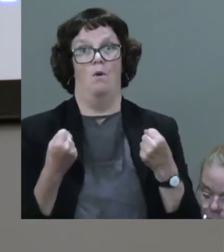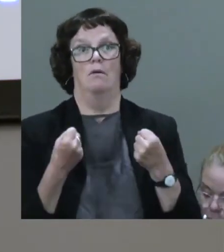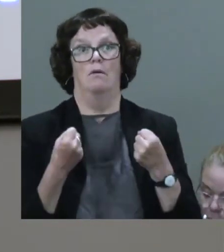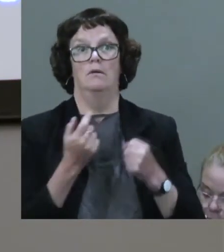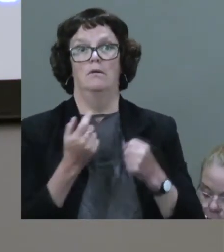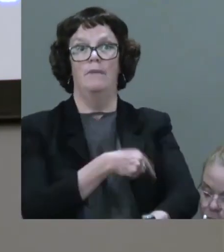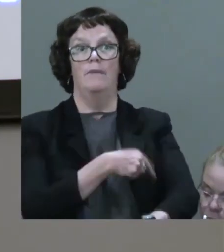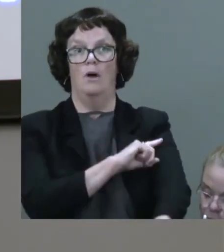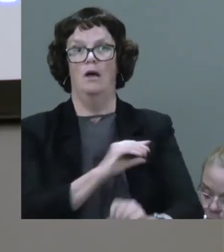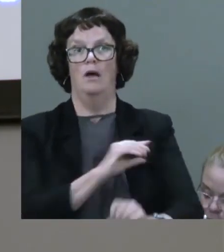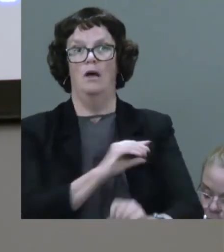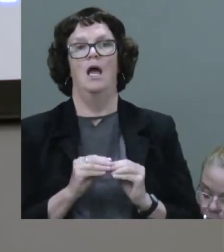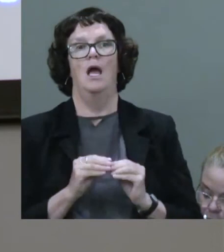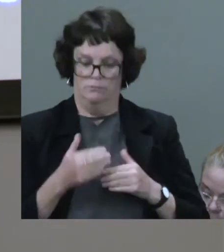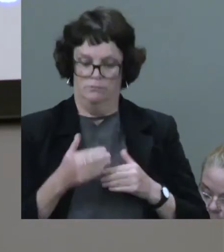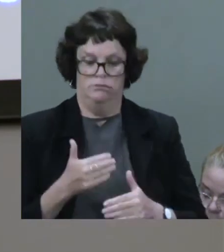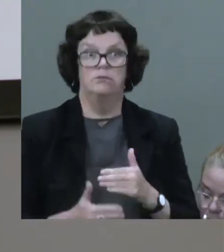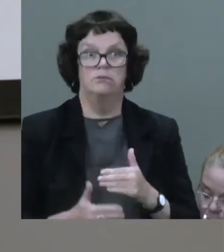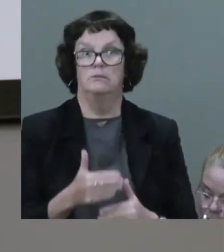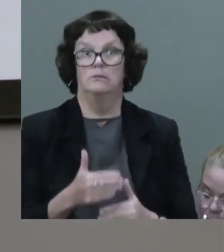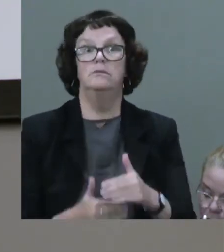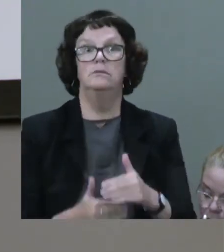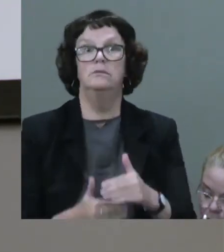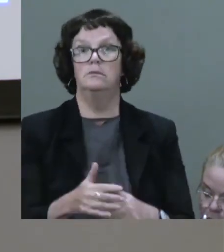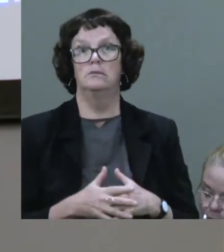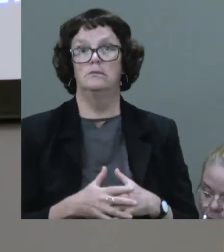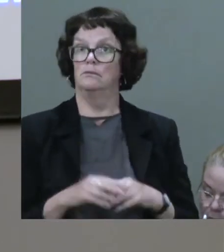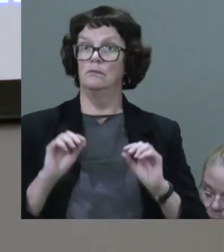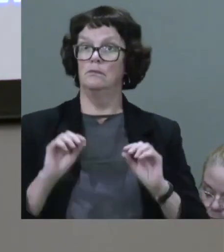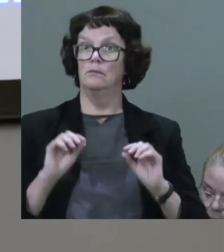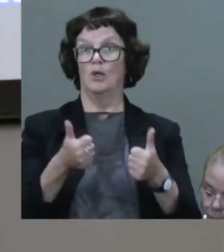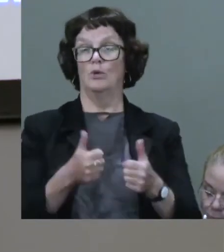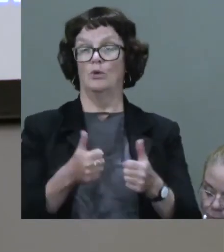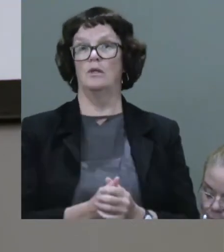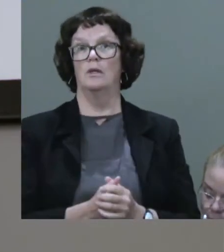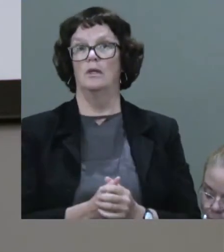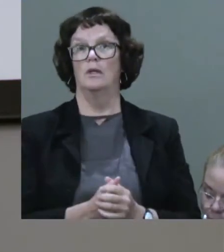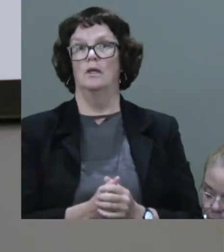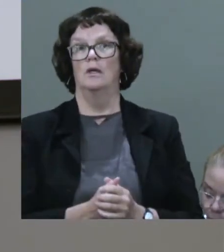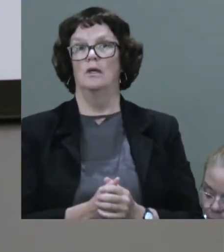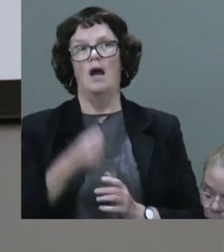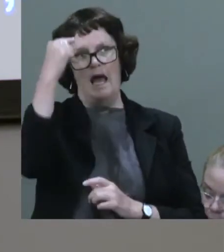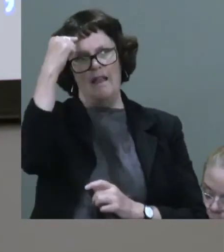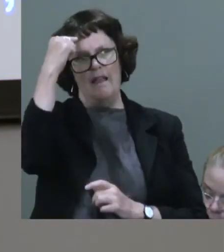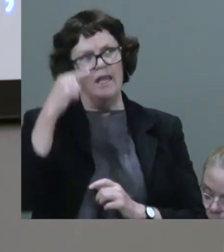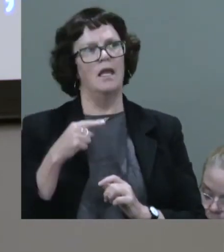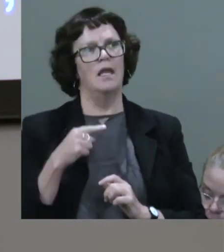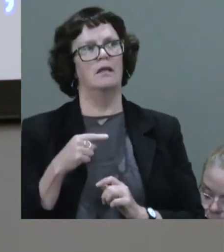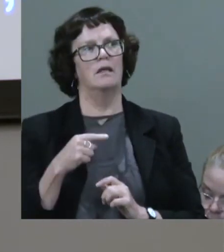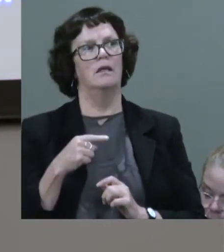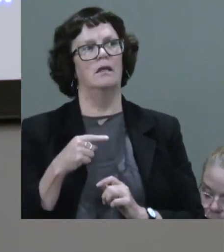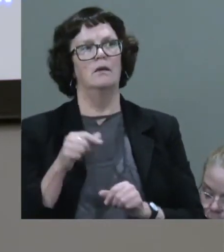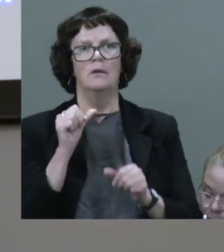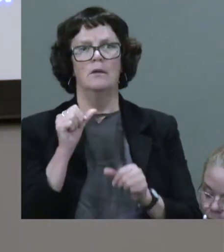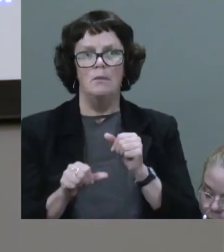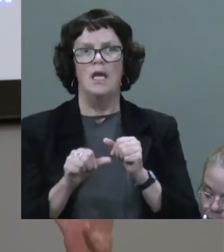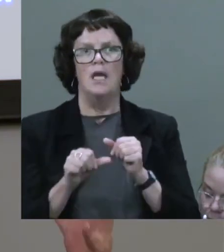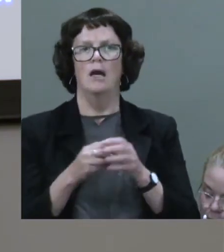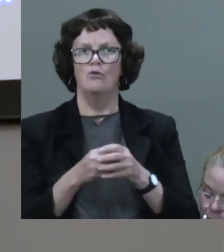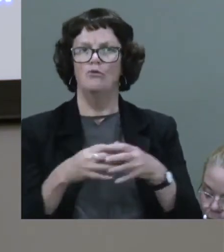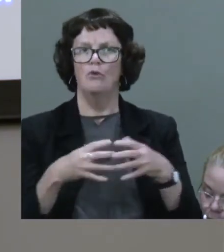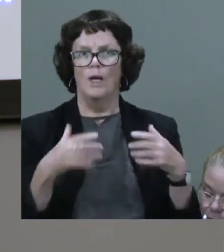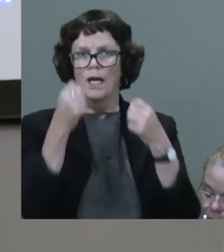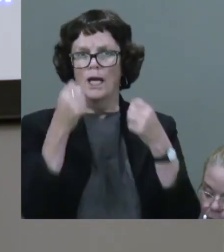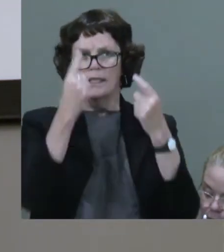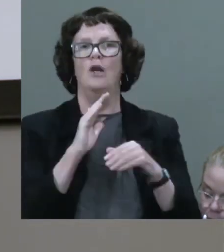of motion, which is ultimately really good. We have, I think, a growing understanding of the social